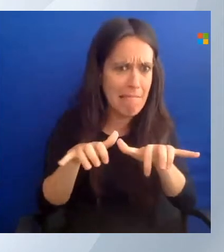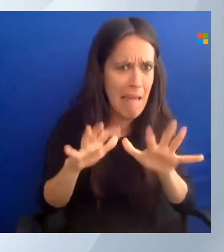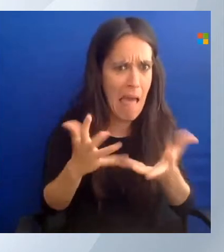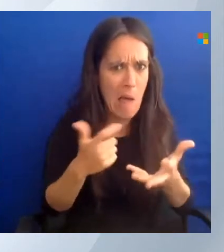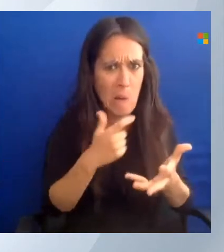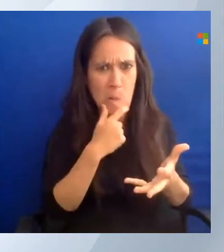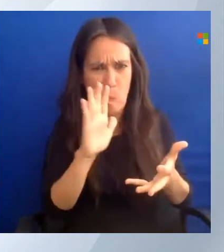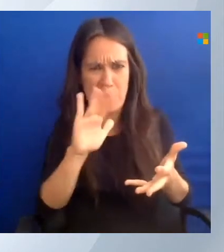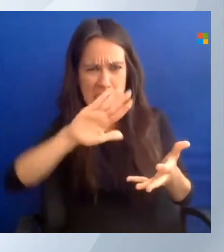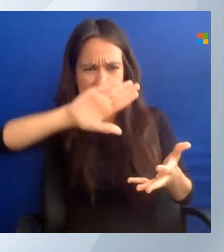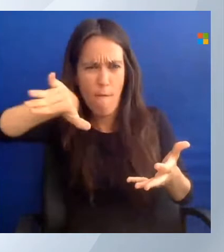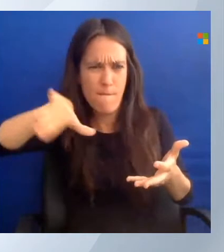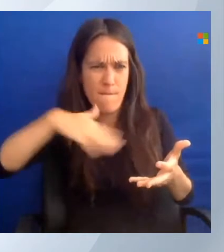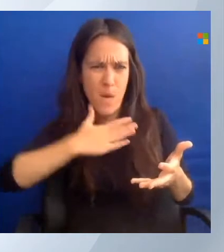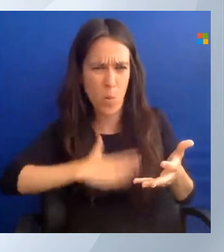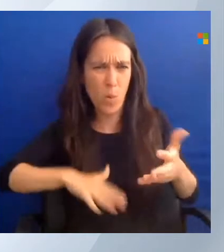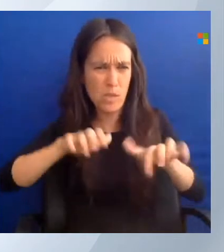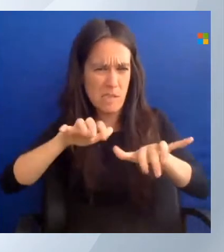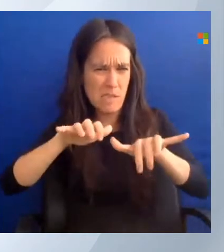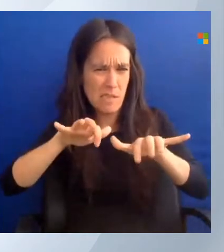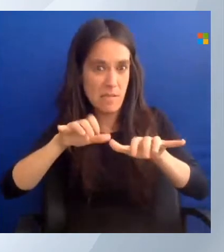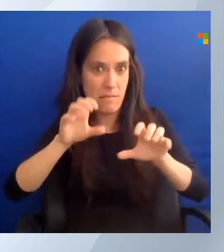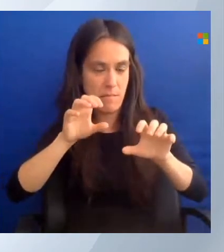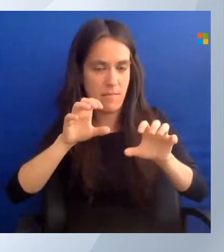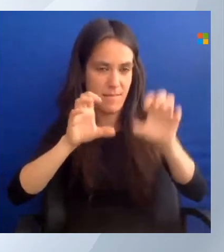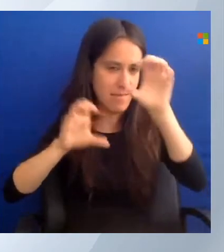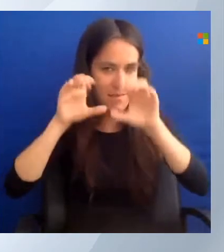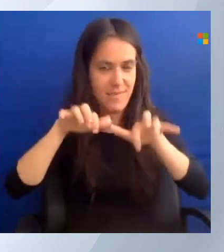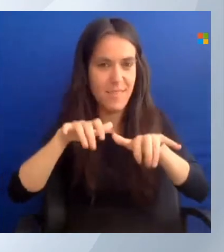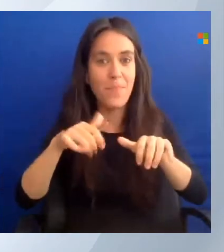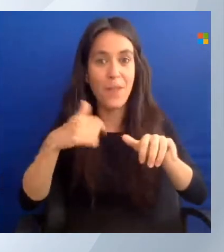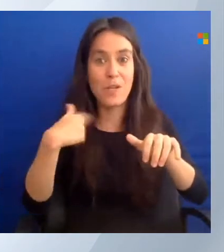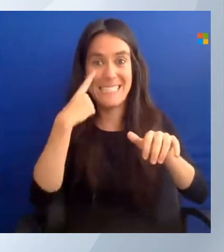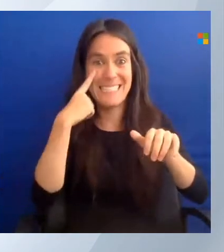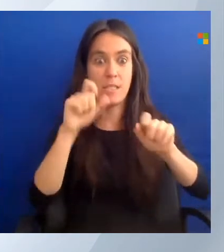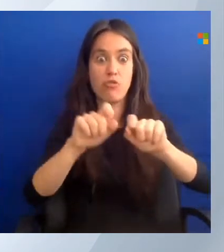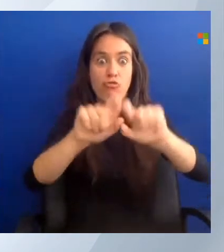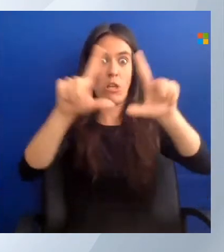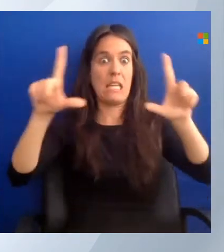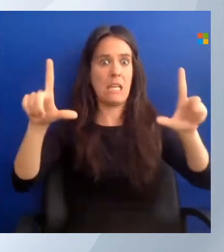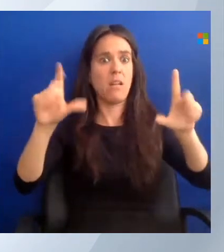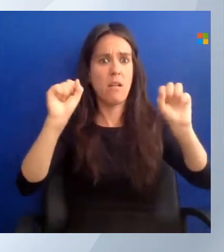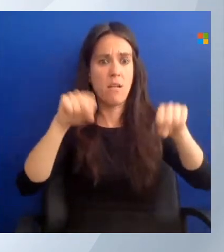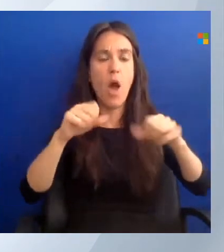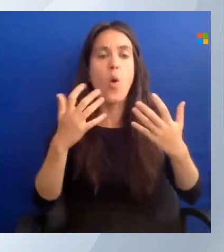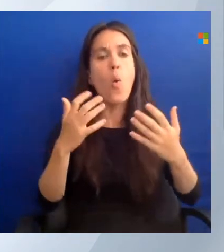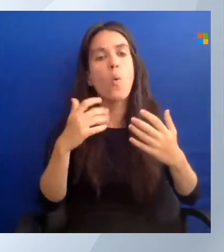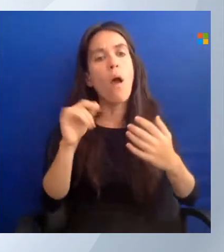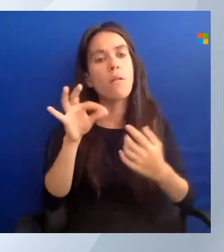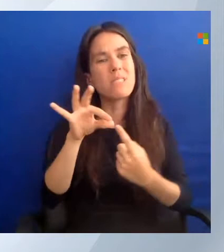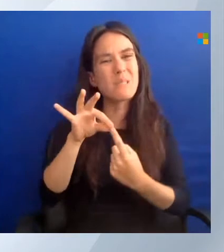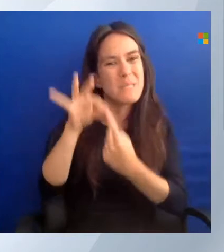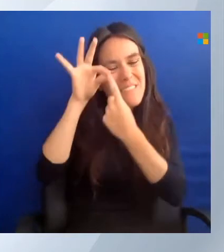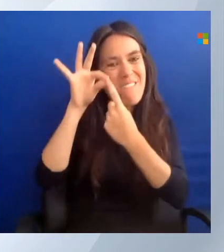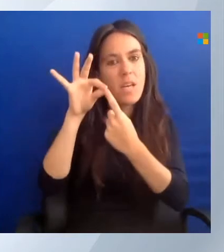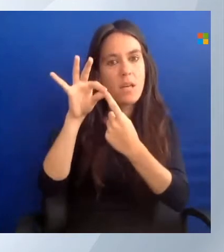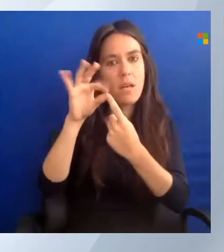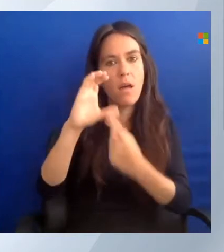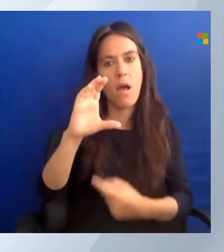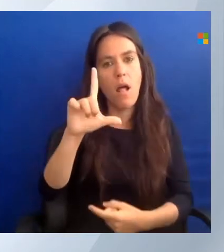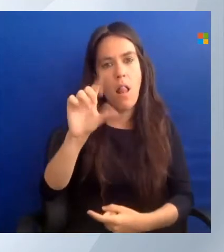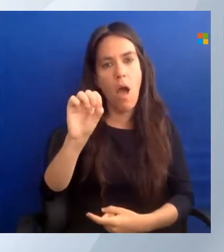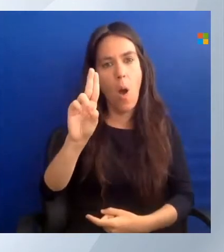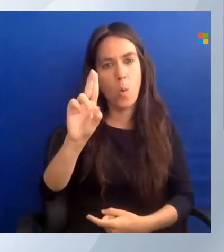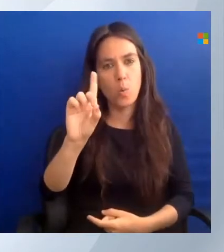anyway, I can drag it to the whole screen. I can also open a dedicated Cloud Shell, which is shell